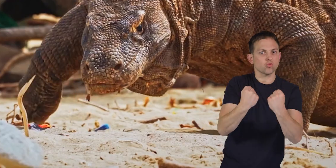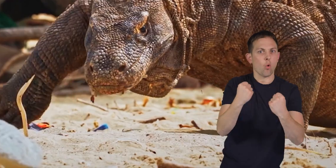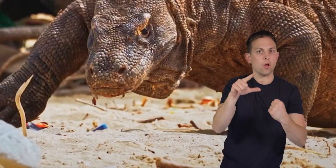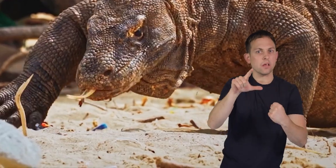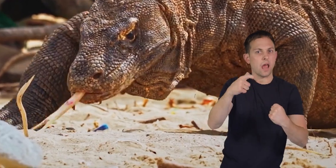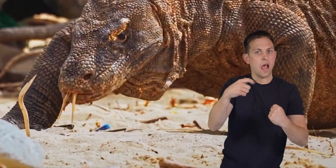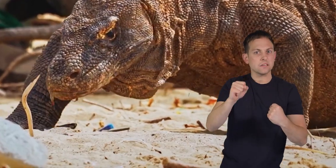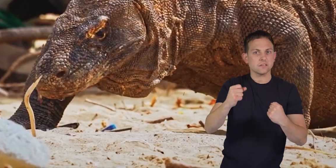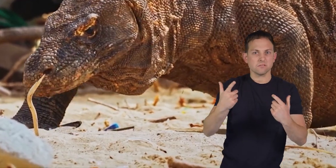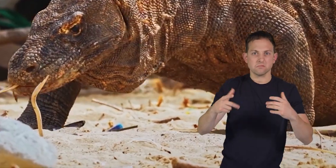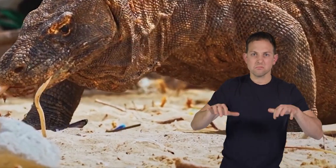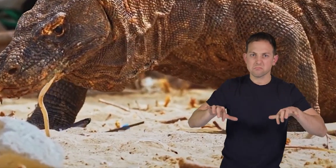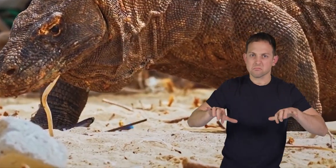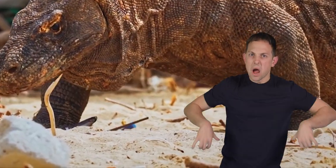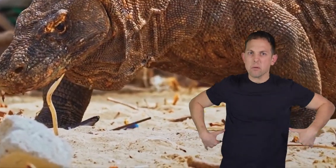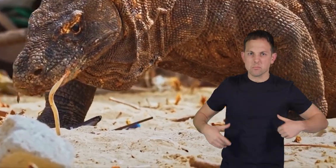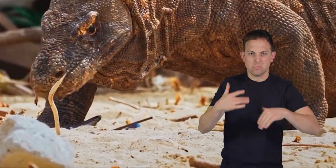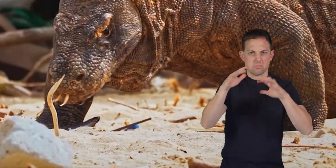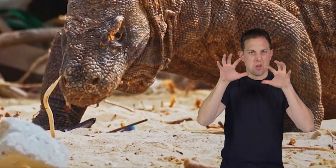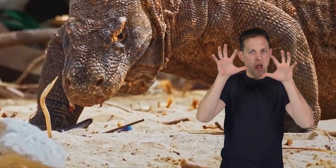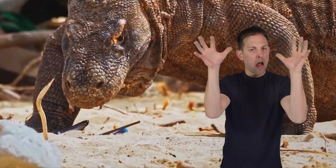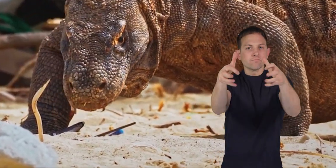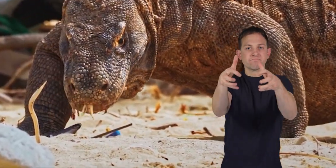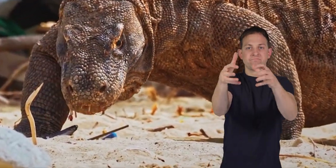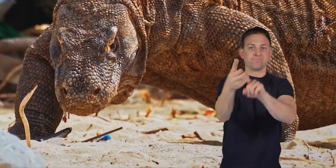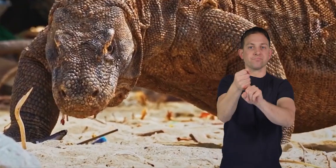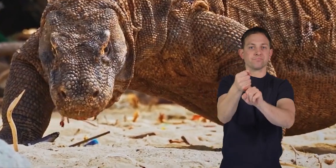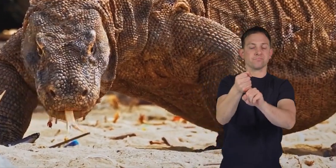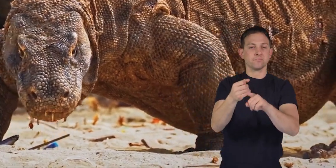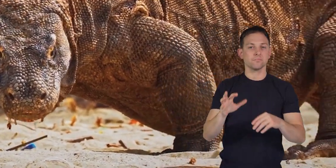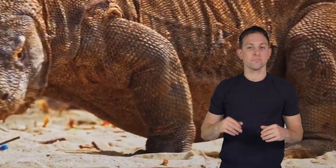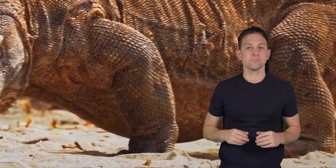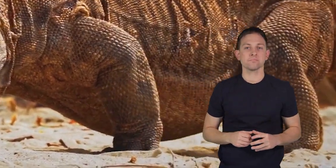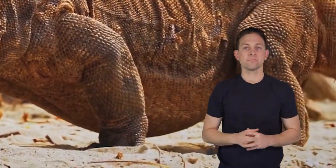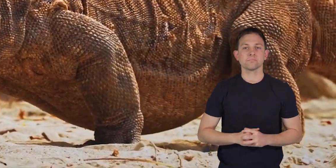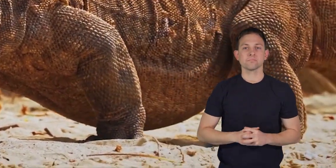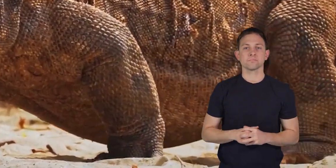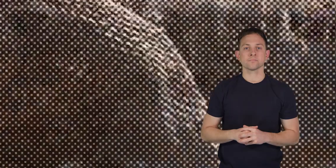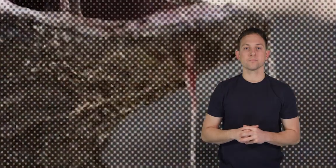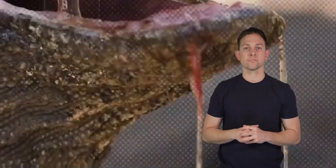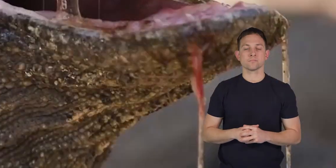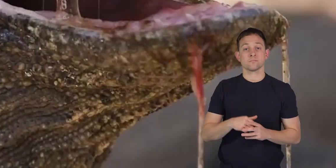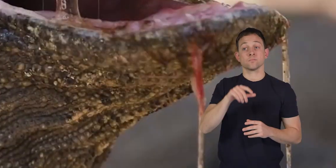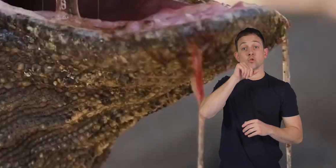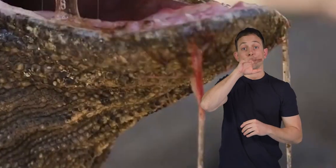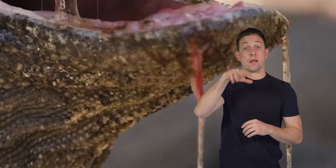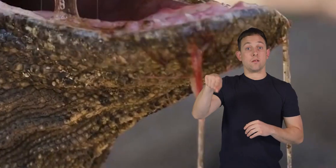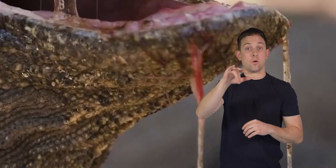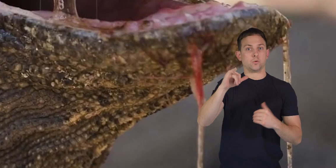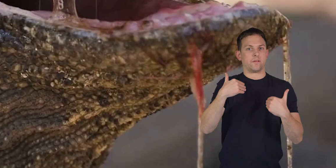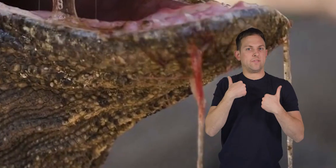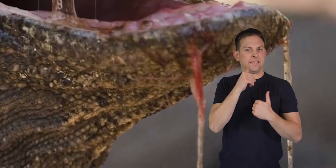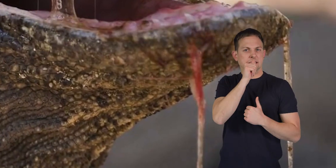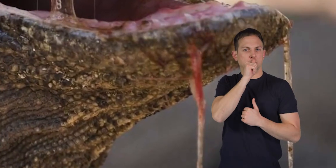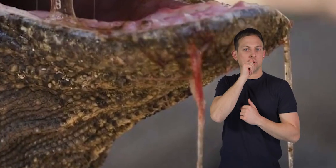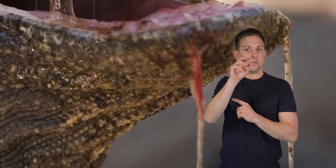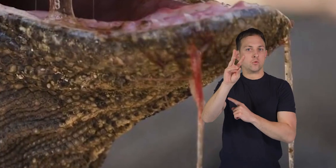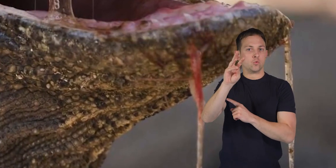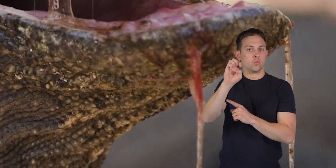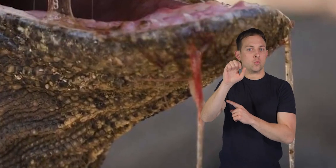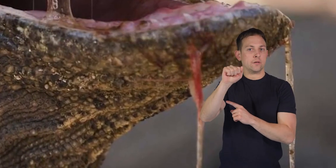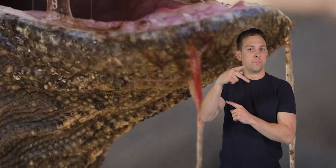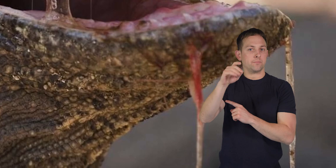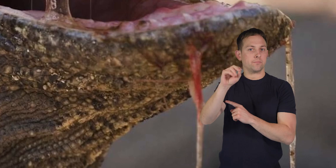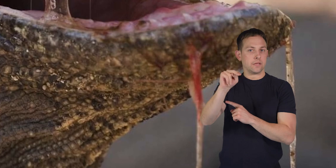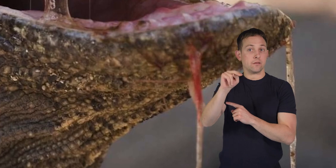they use their strong legs and sharp claws to pounce on it. The dragons also have a secret